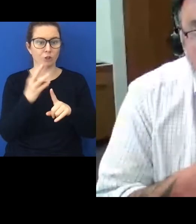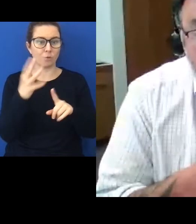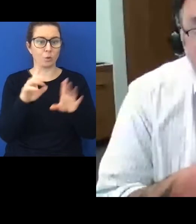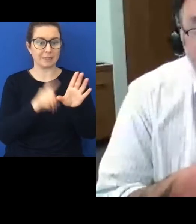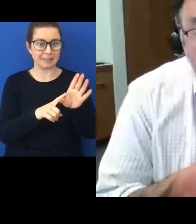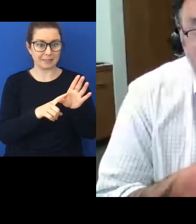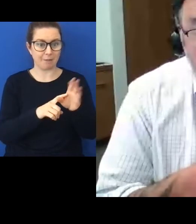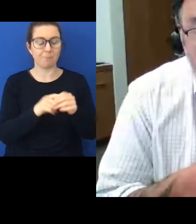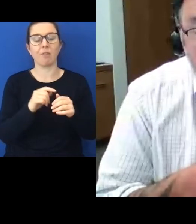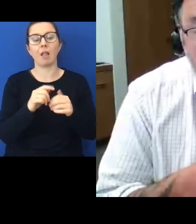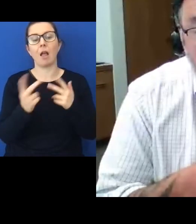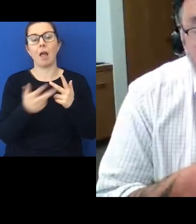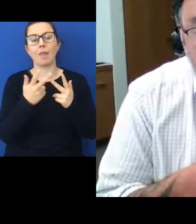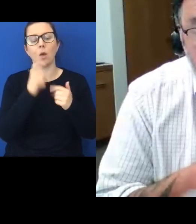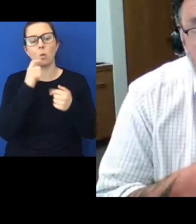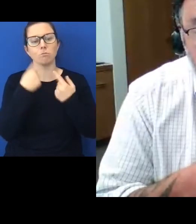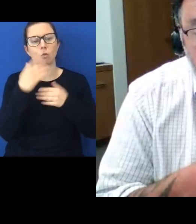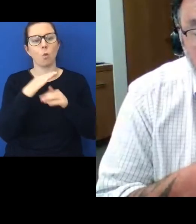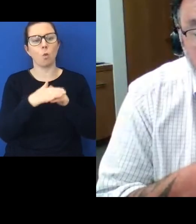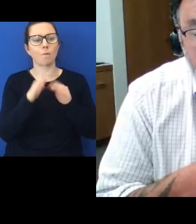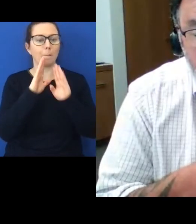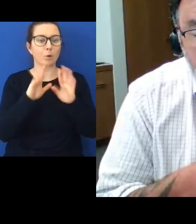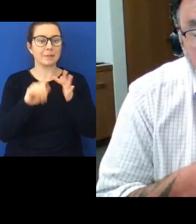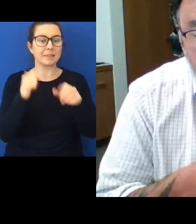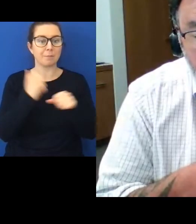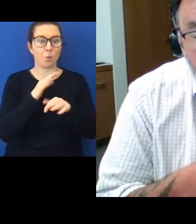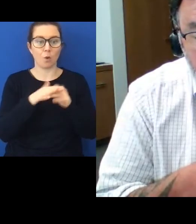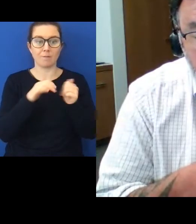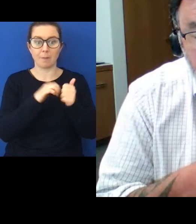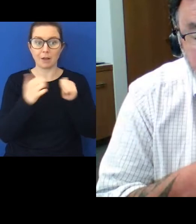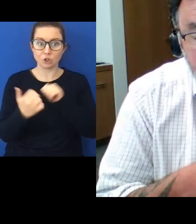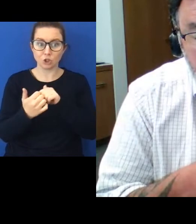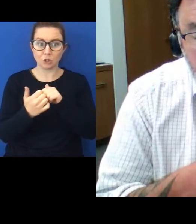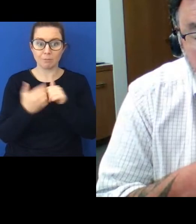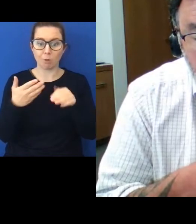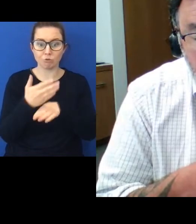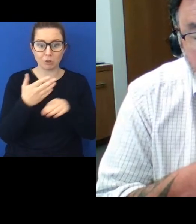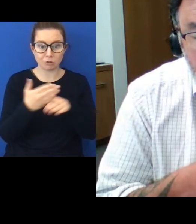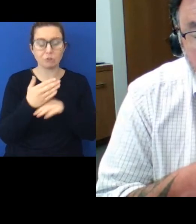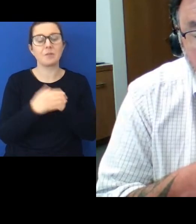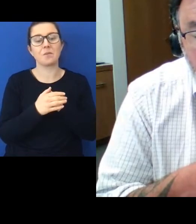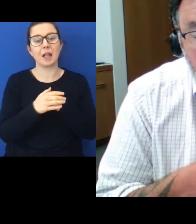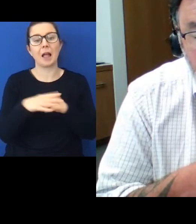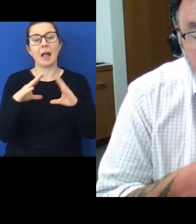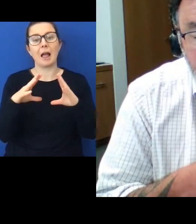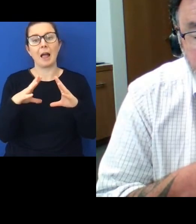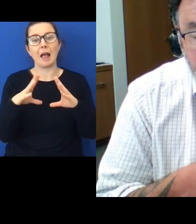Some modern examples in New Zealand of partnerships and operation, and then